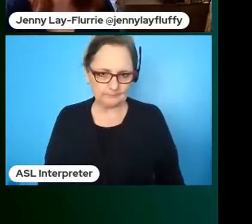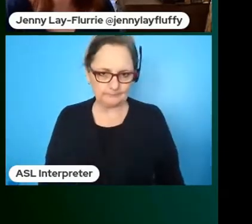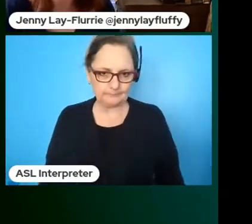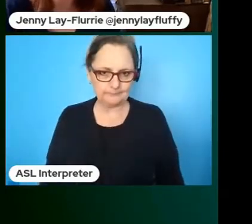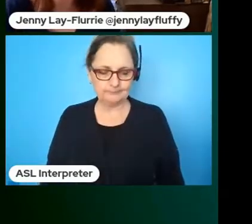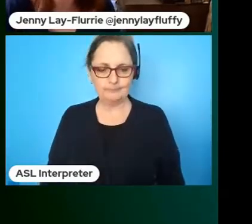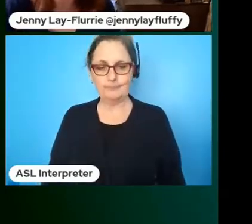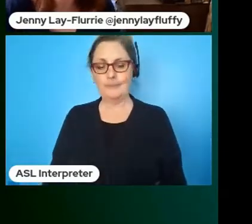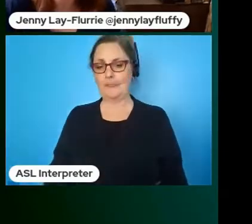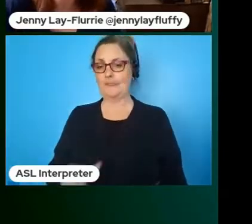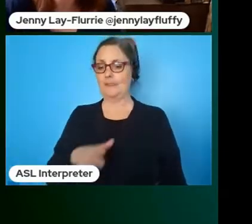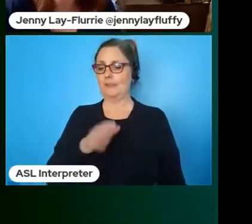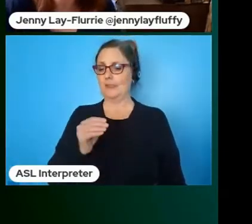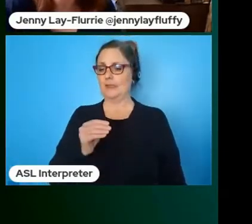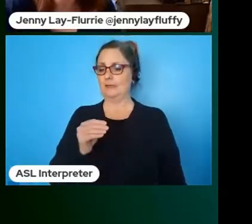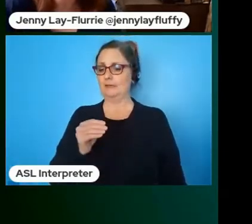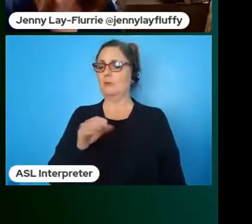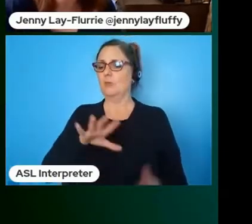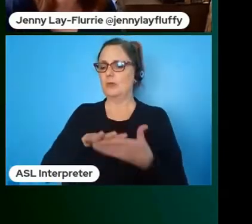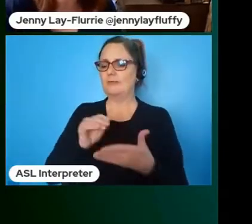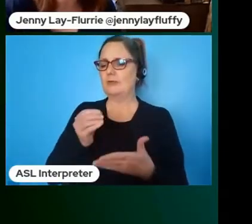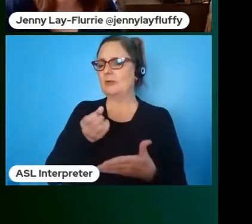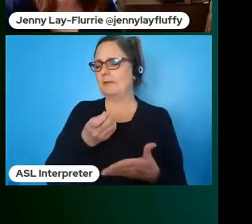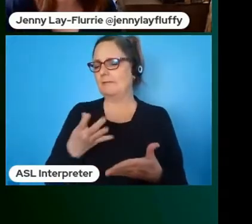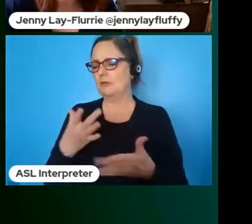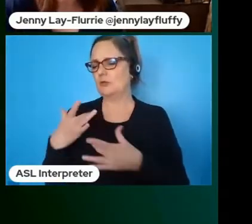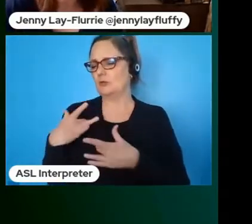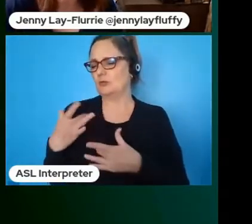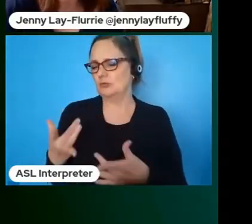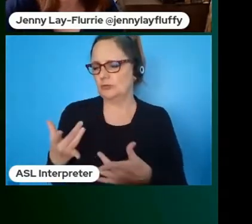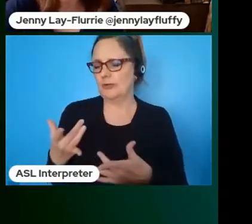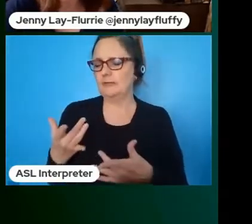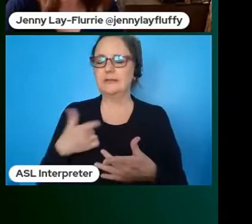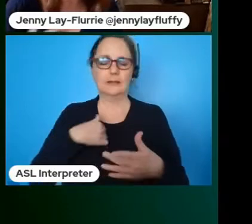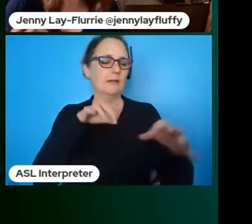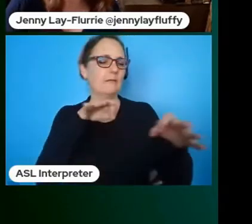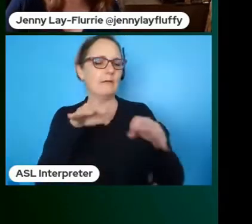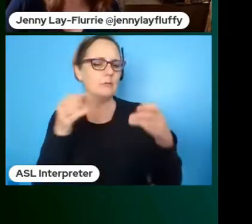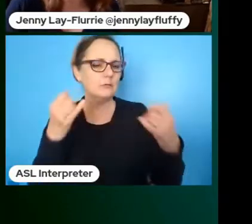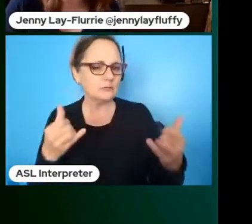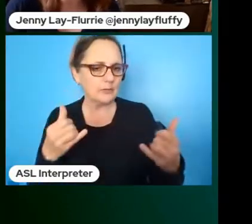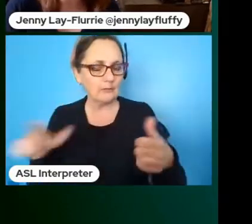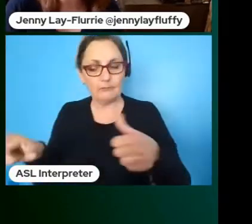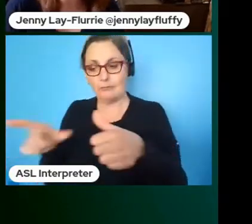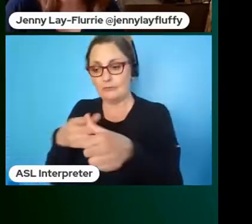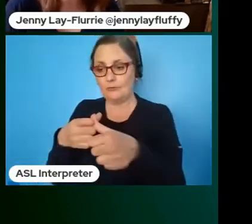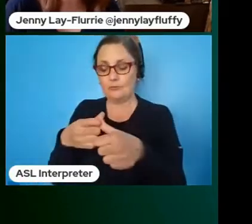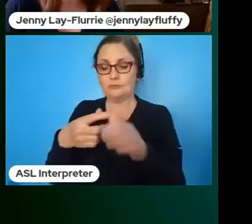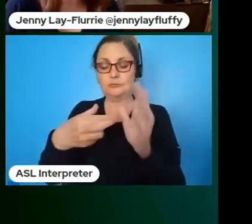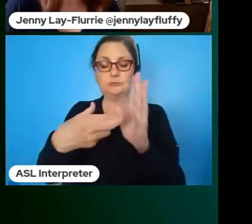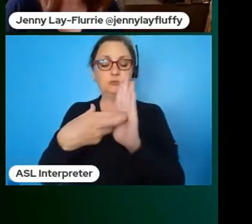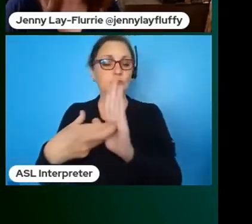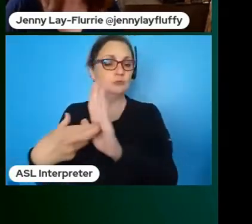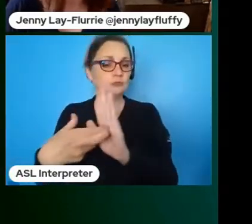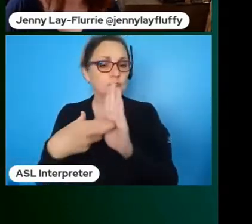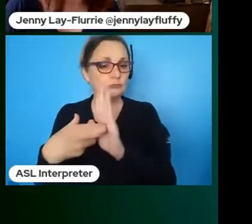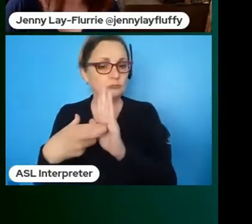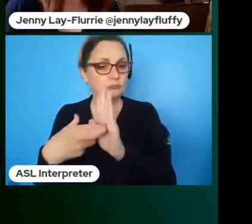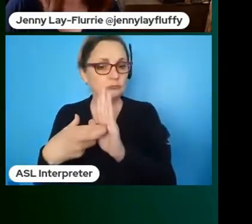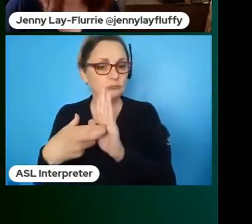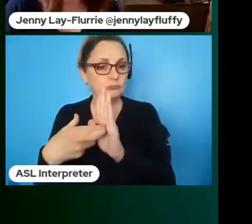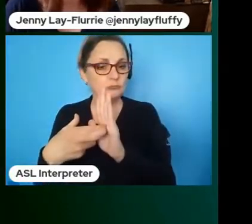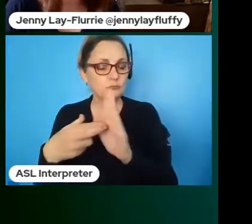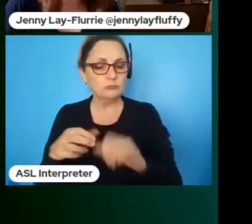you and illuminate some of the learnings that we've had the first of those is about representation now representation